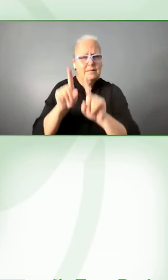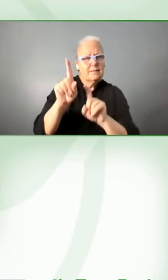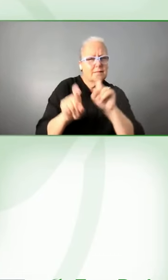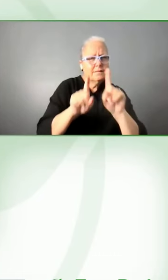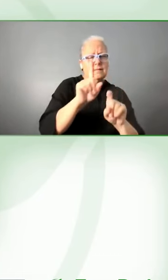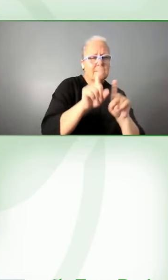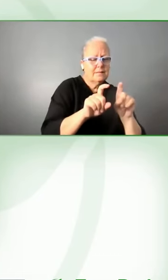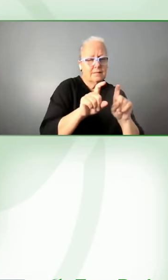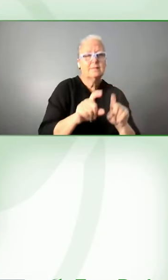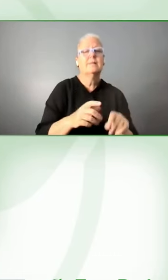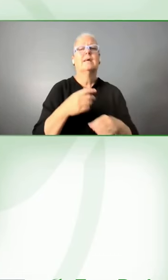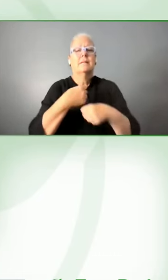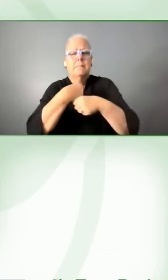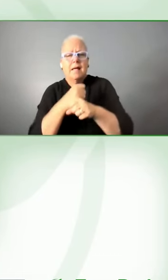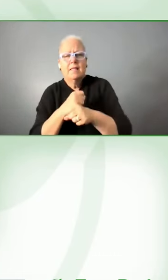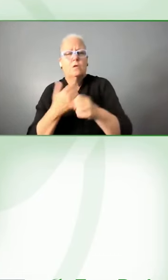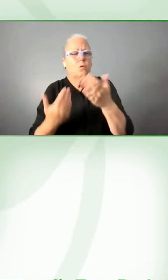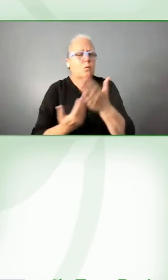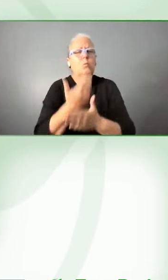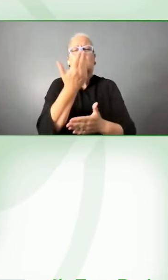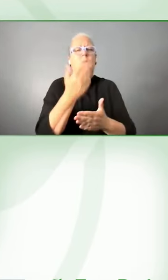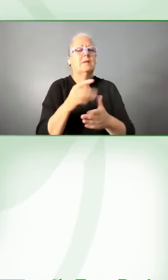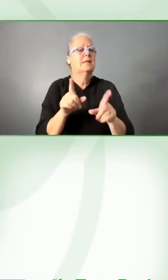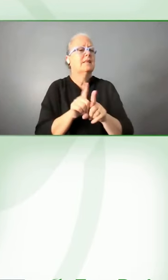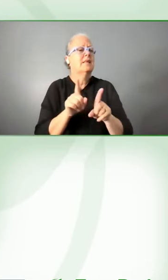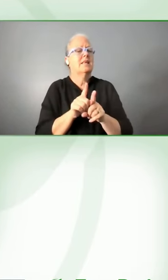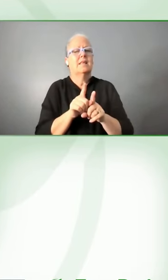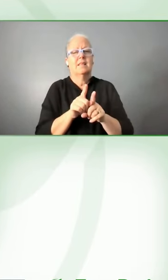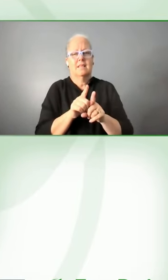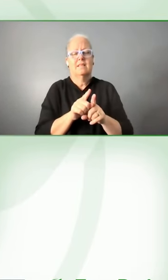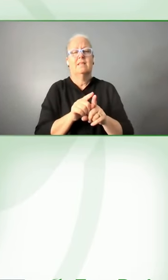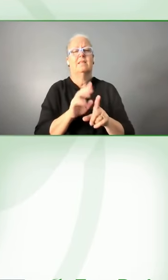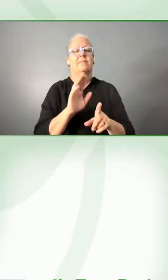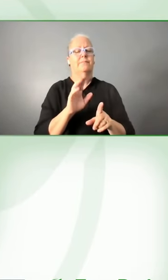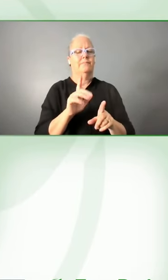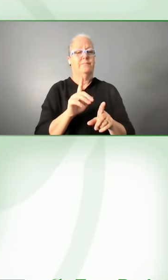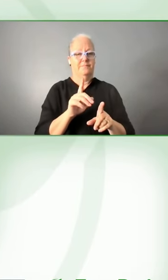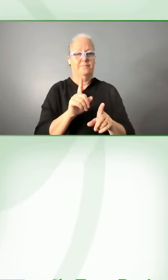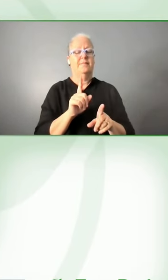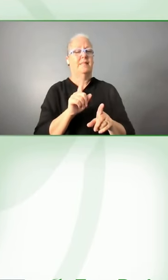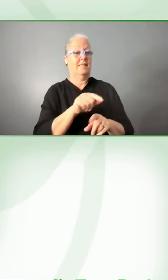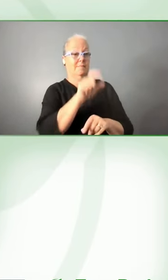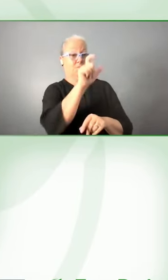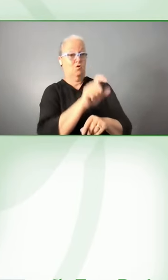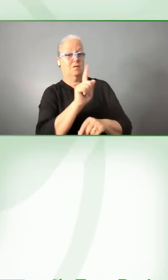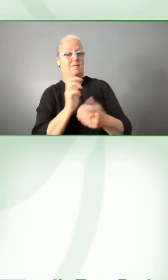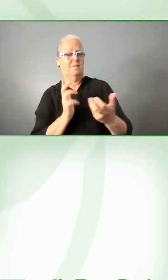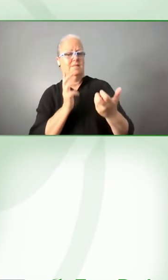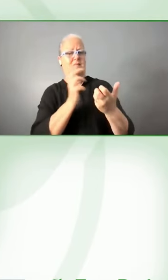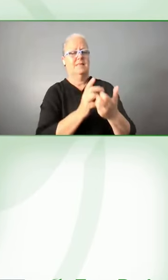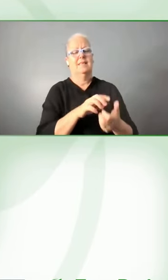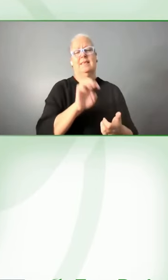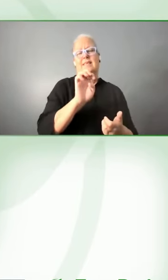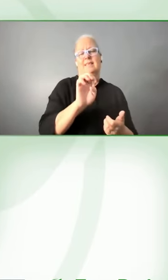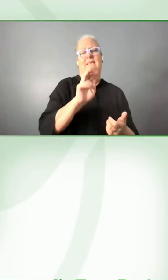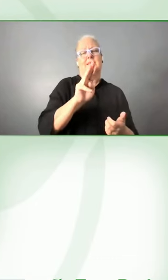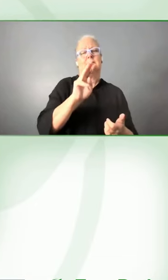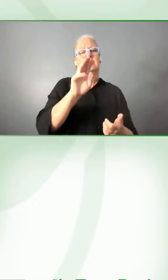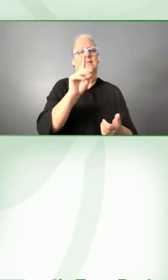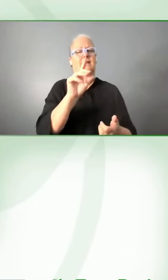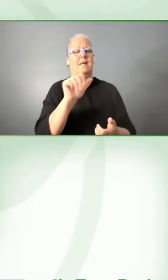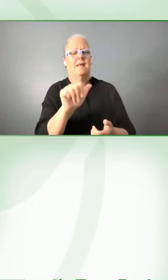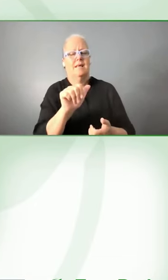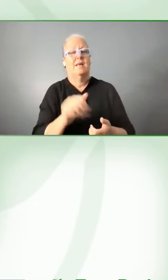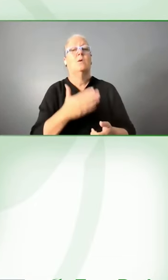new functions such as personalizing offers for PWDA, make services more